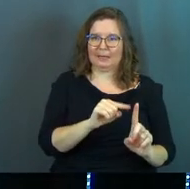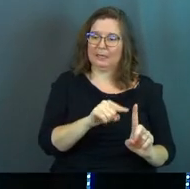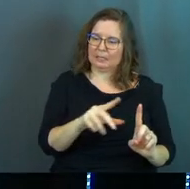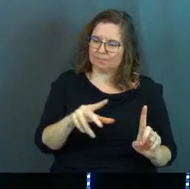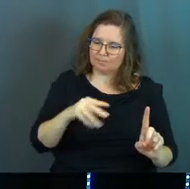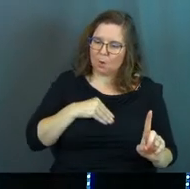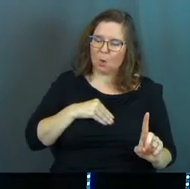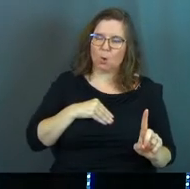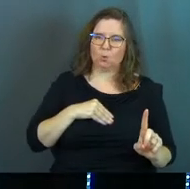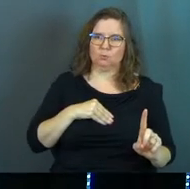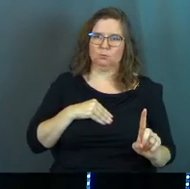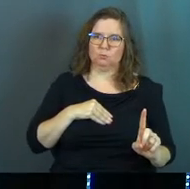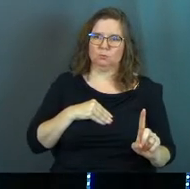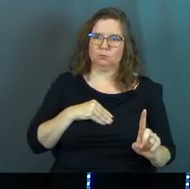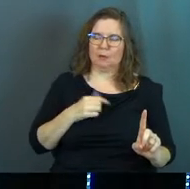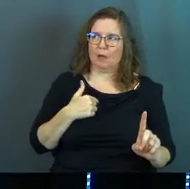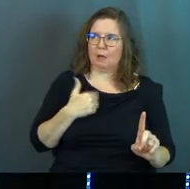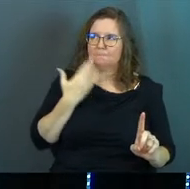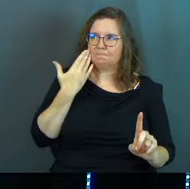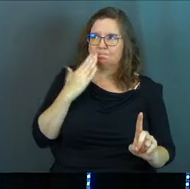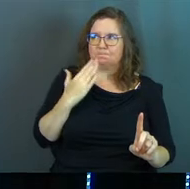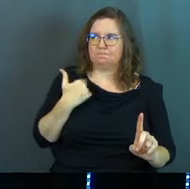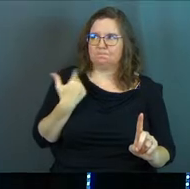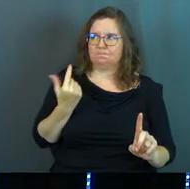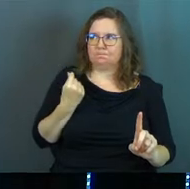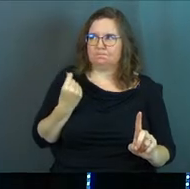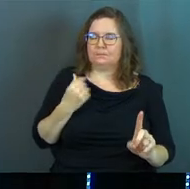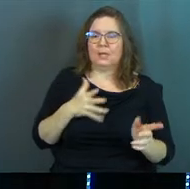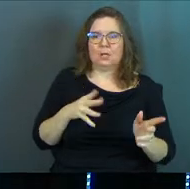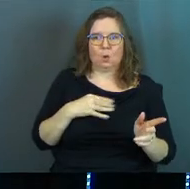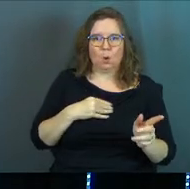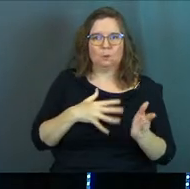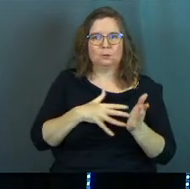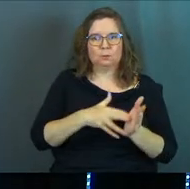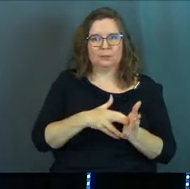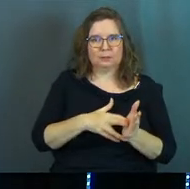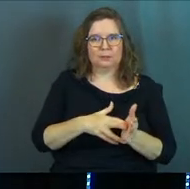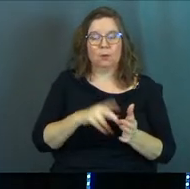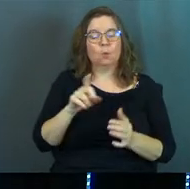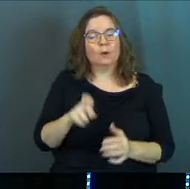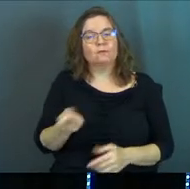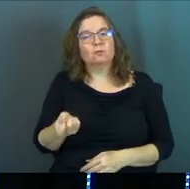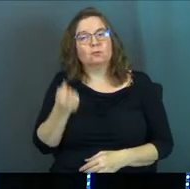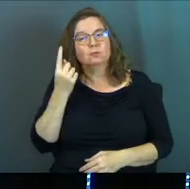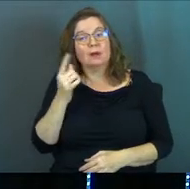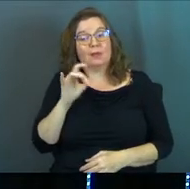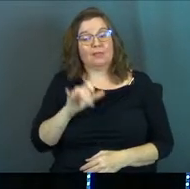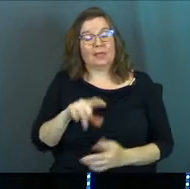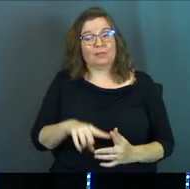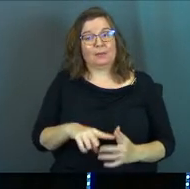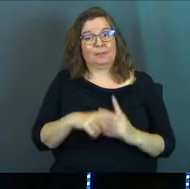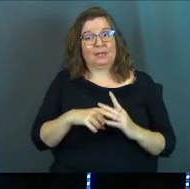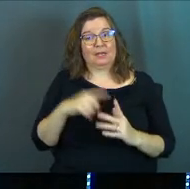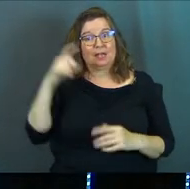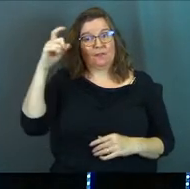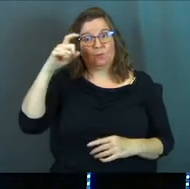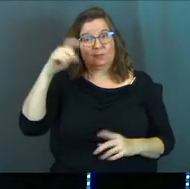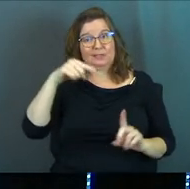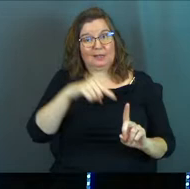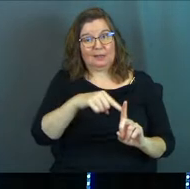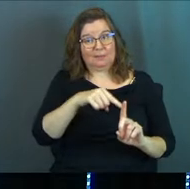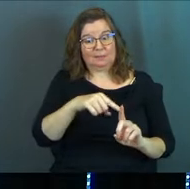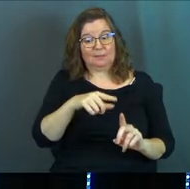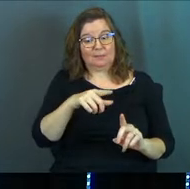owning his humanity and he's owning his weakness here. We've got to understand that the beginning of wisdom